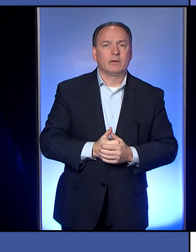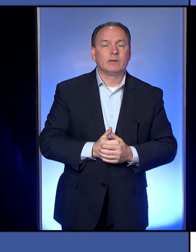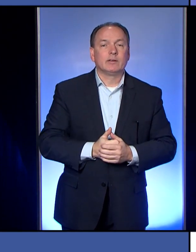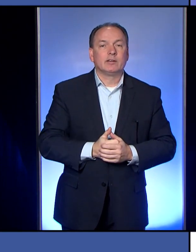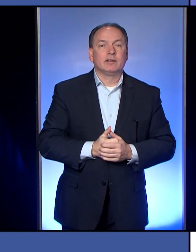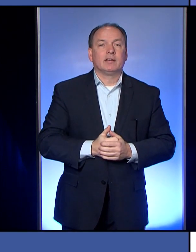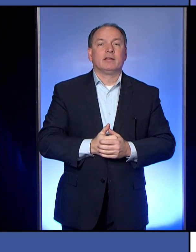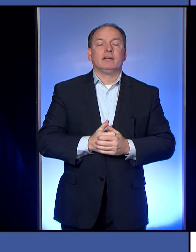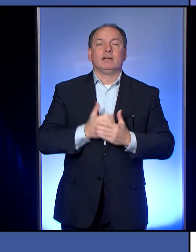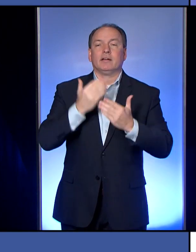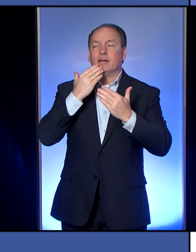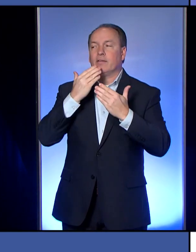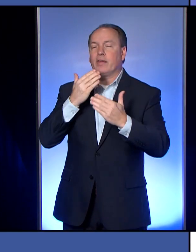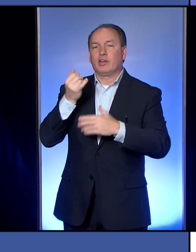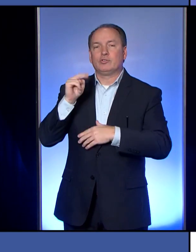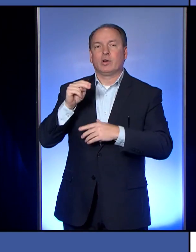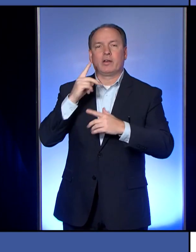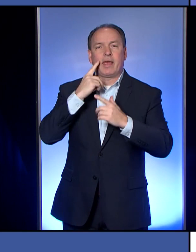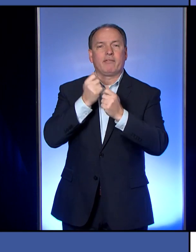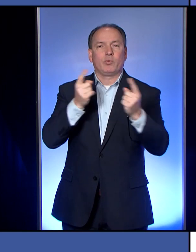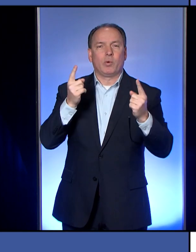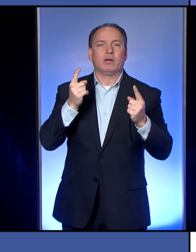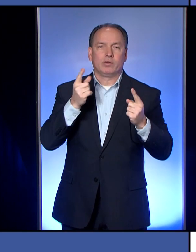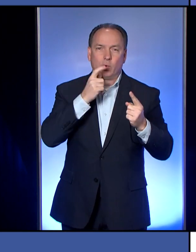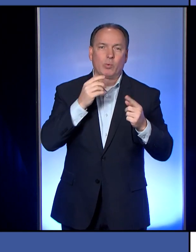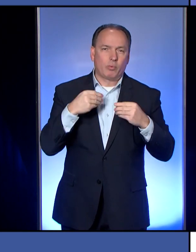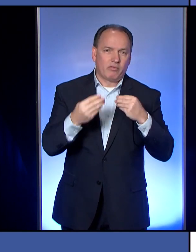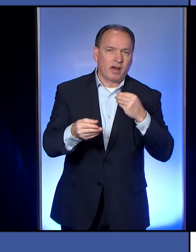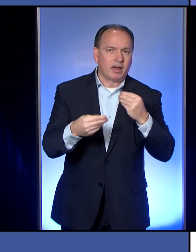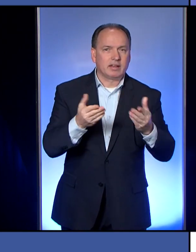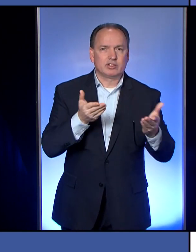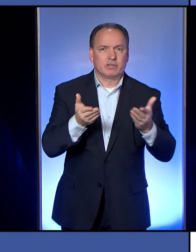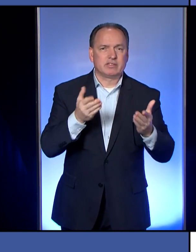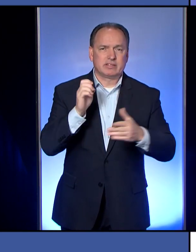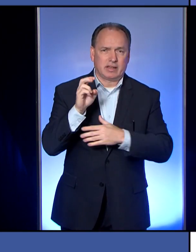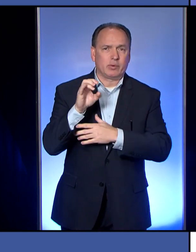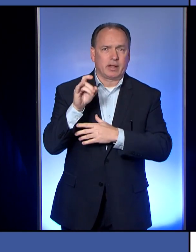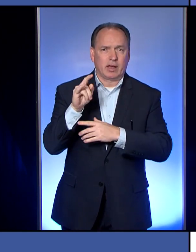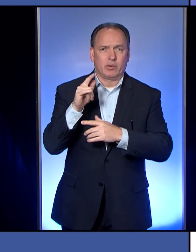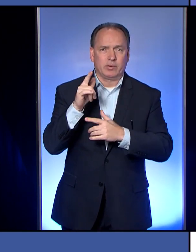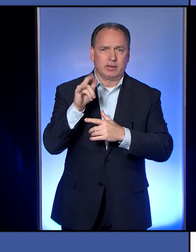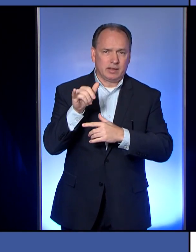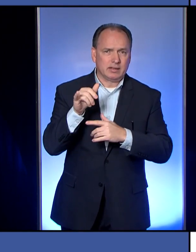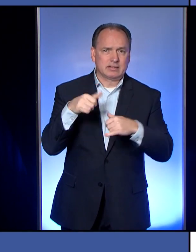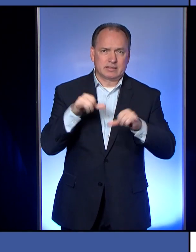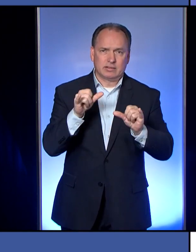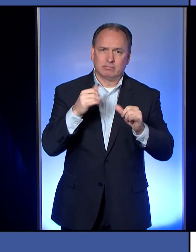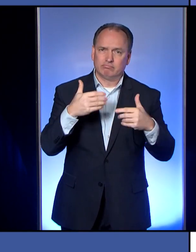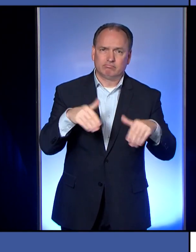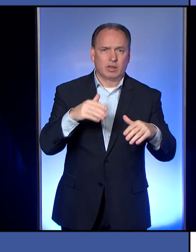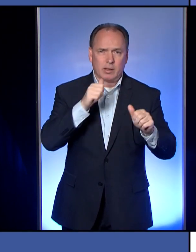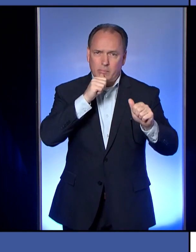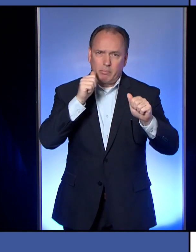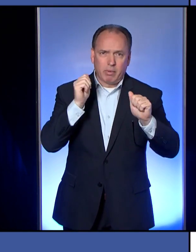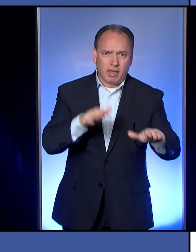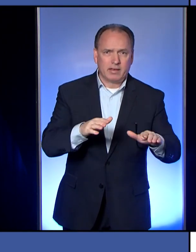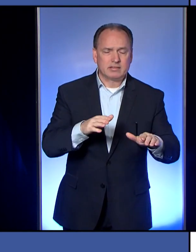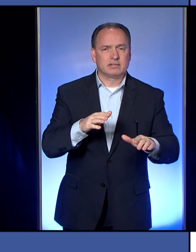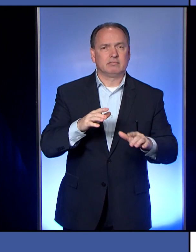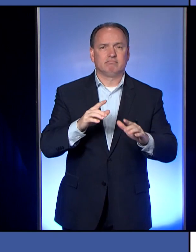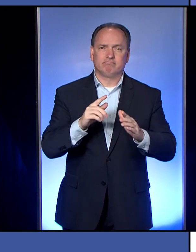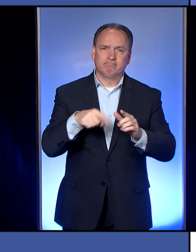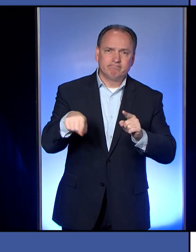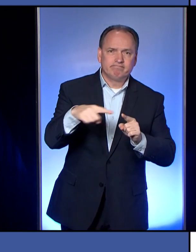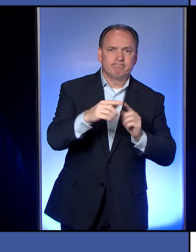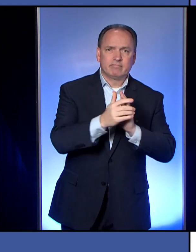And thank you to everyone out there providing these services. Erie County truly is blessed with very skilled